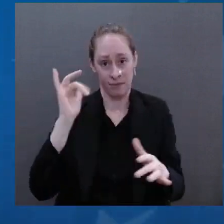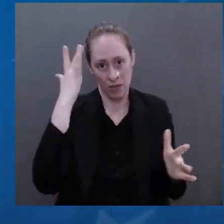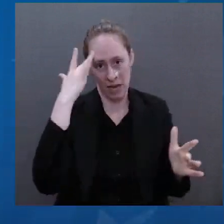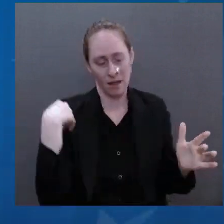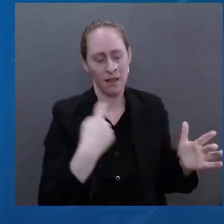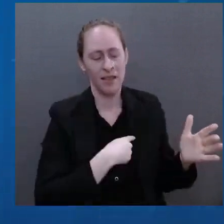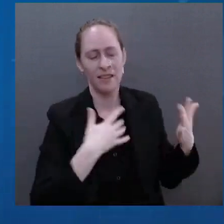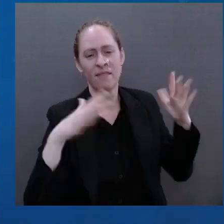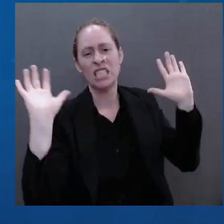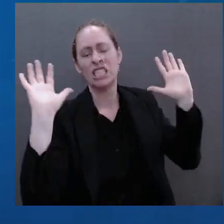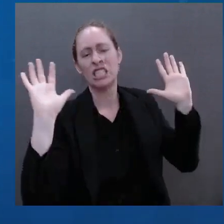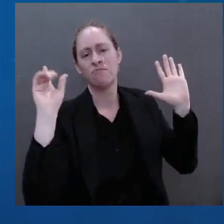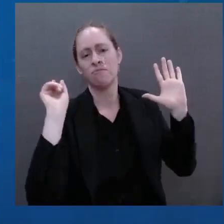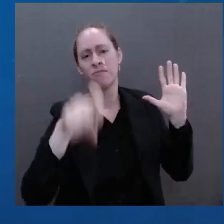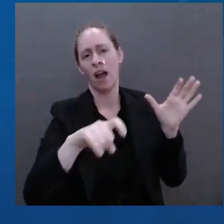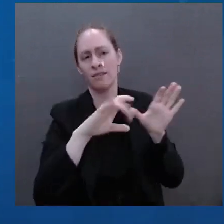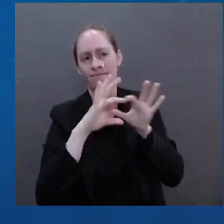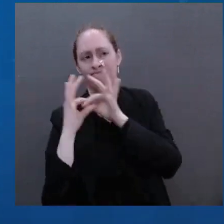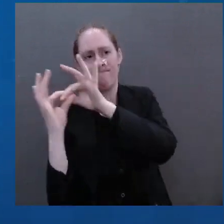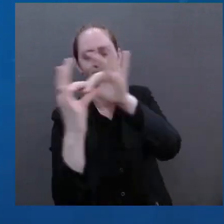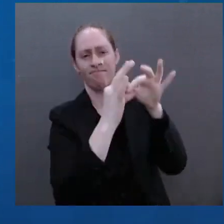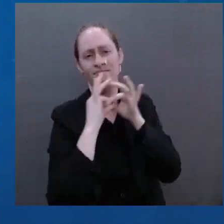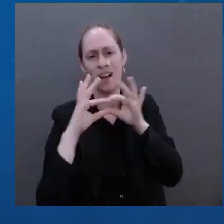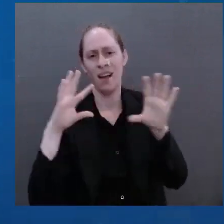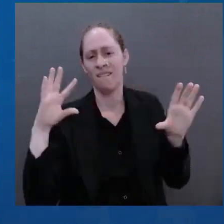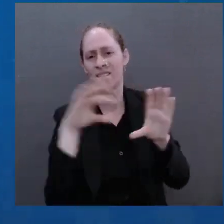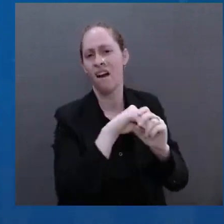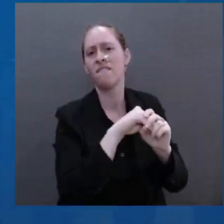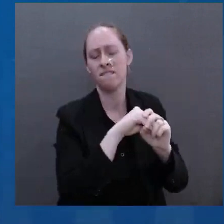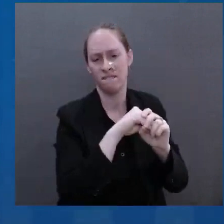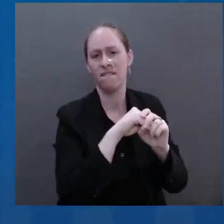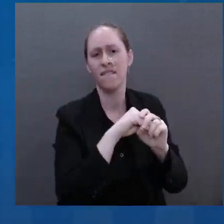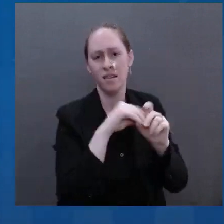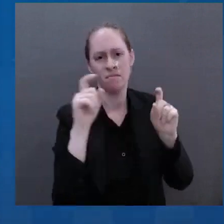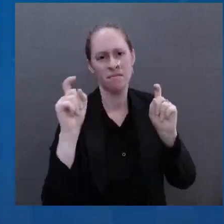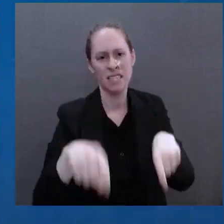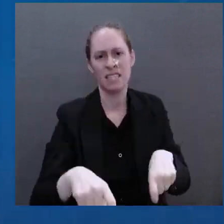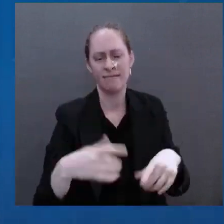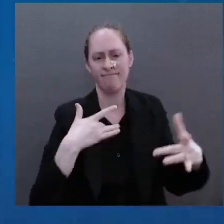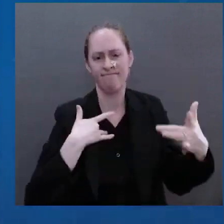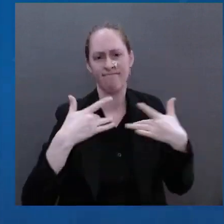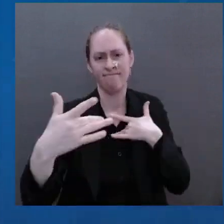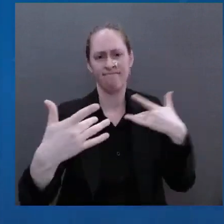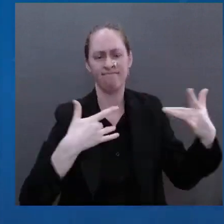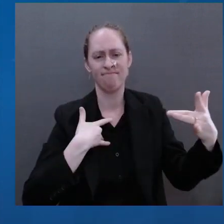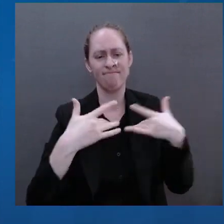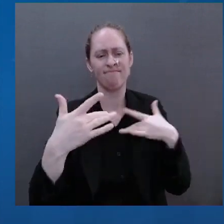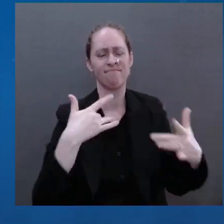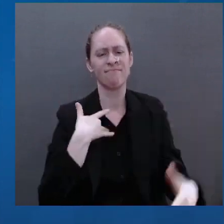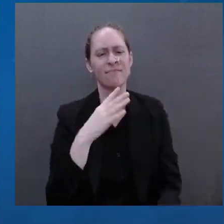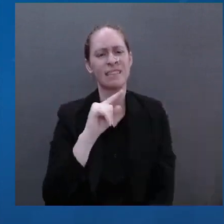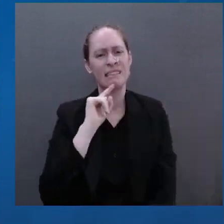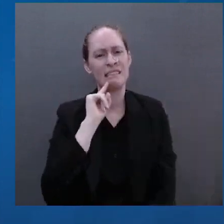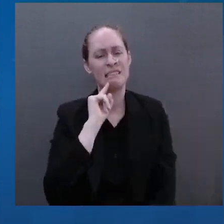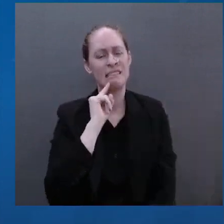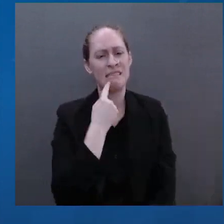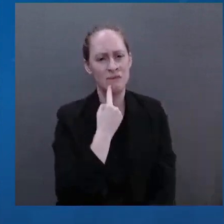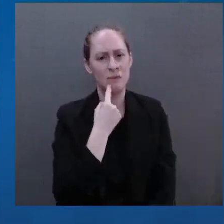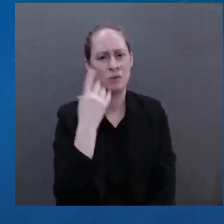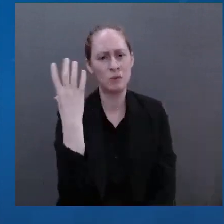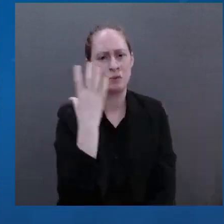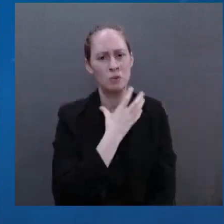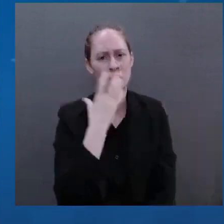Swift and punishing cost are the only things that are going to get Russia to change its course. Within days of its